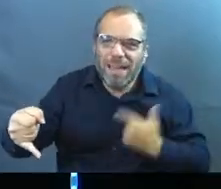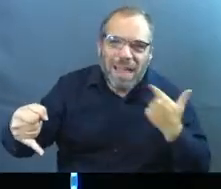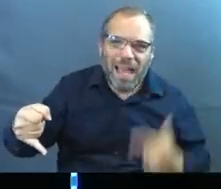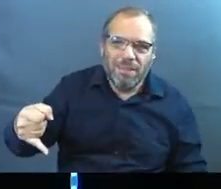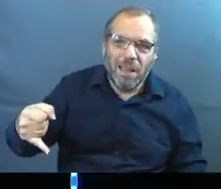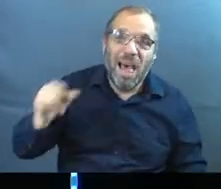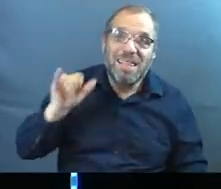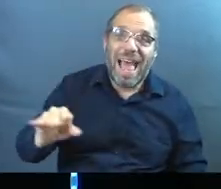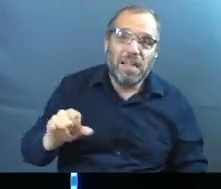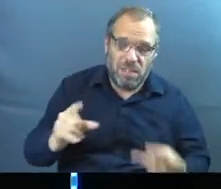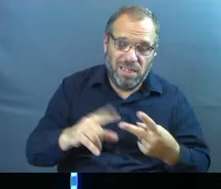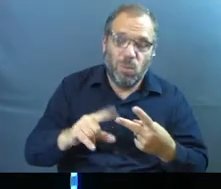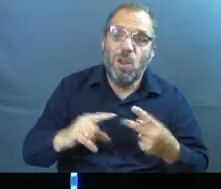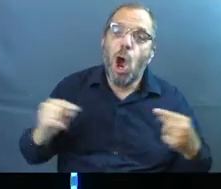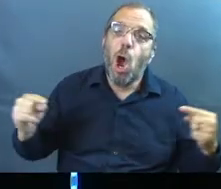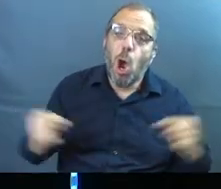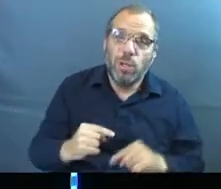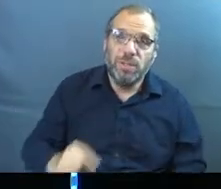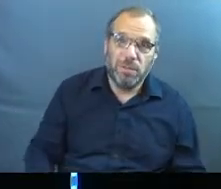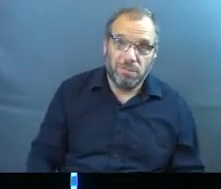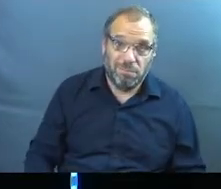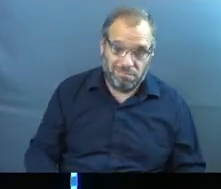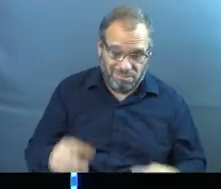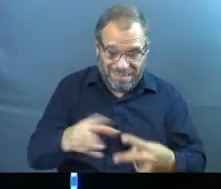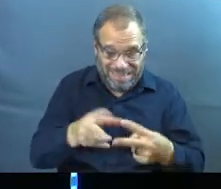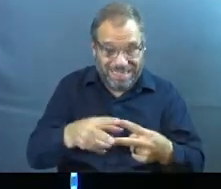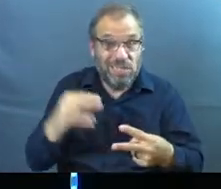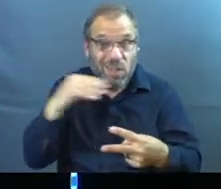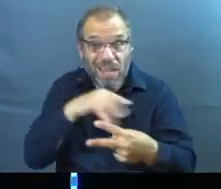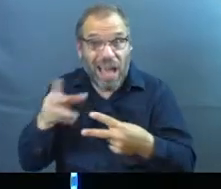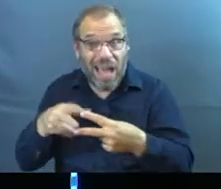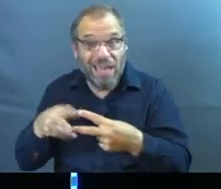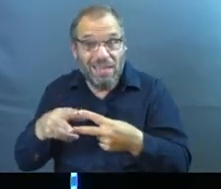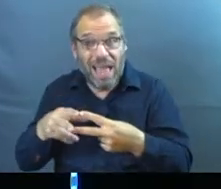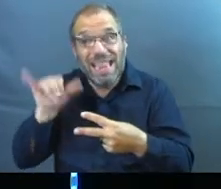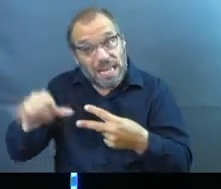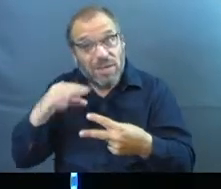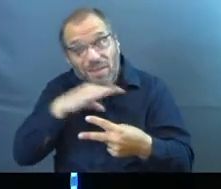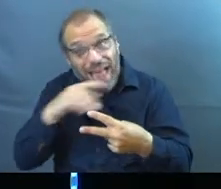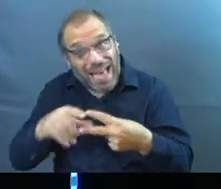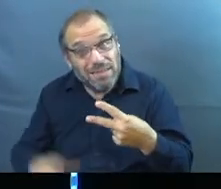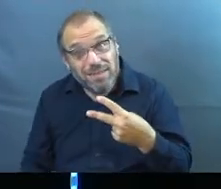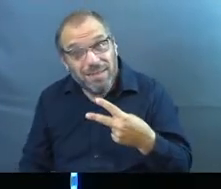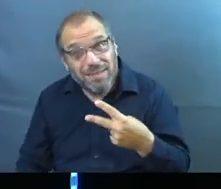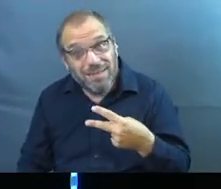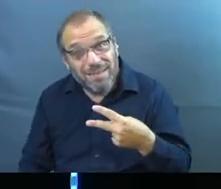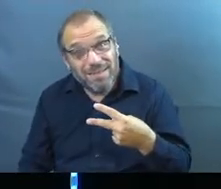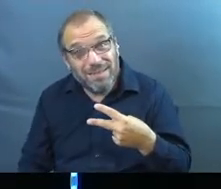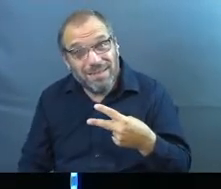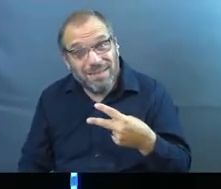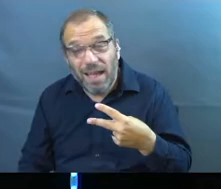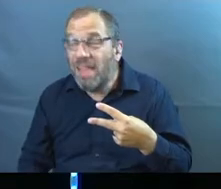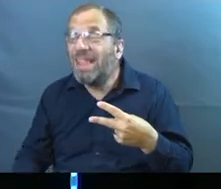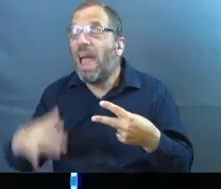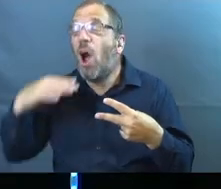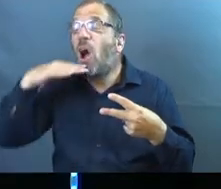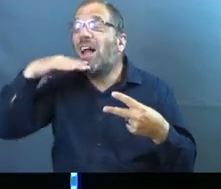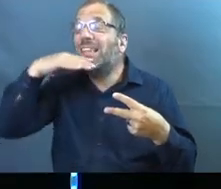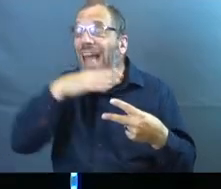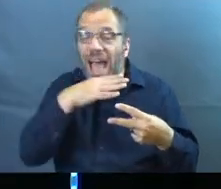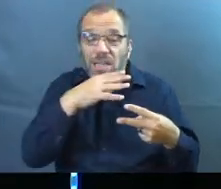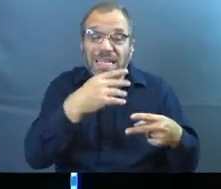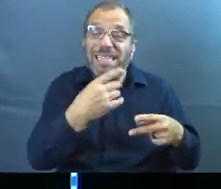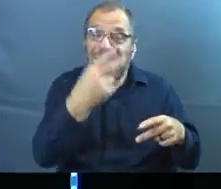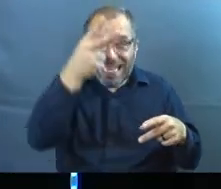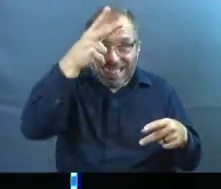That's hurt talking. Do you see these lies? Because that's what they are. They're lies that the enemy